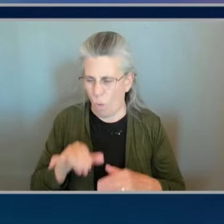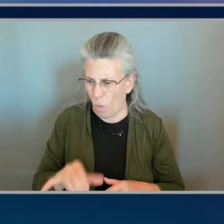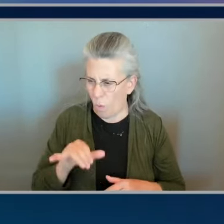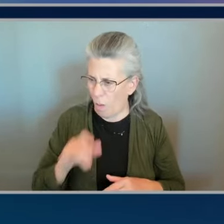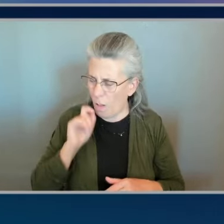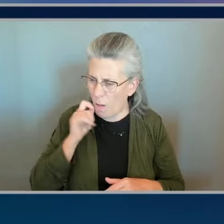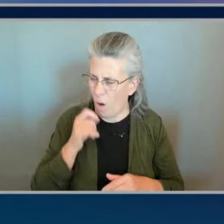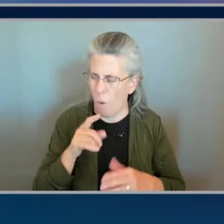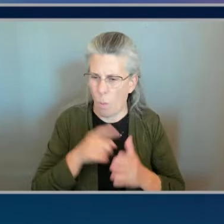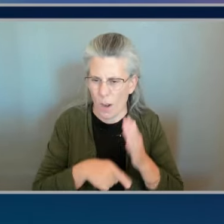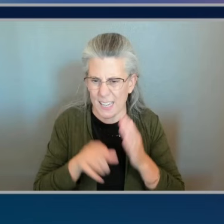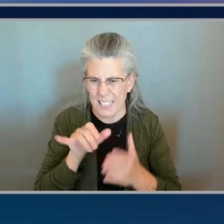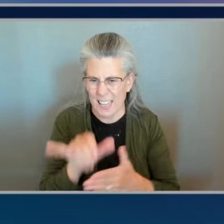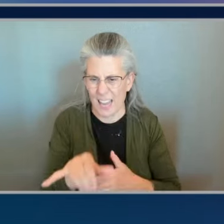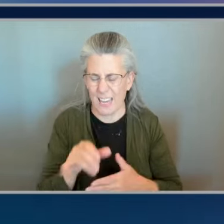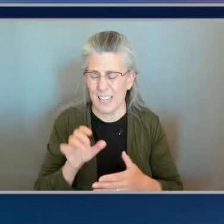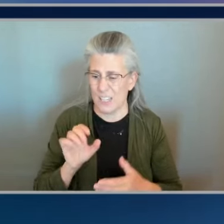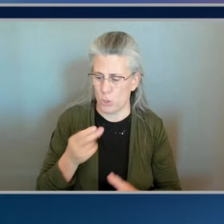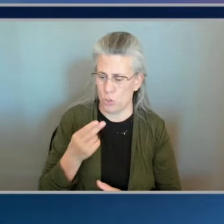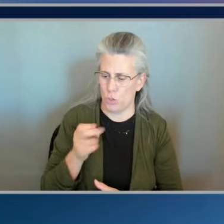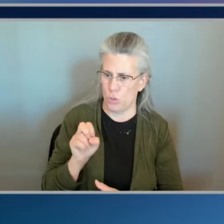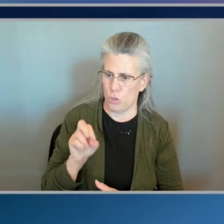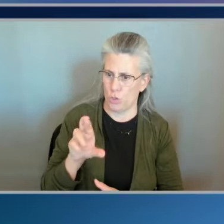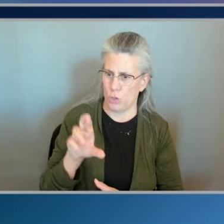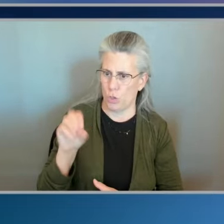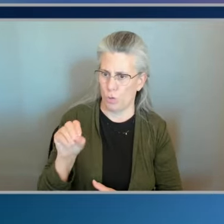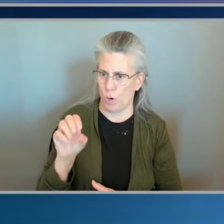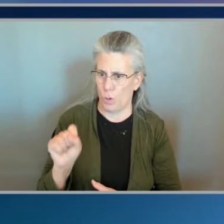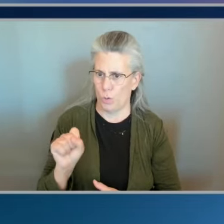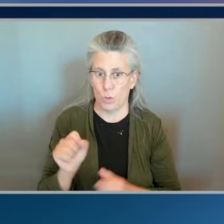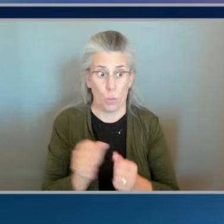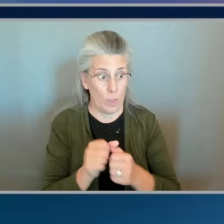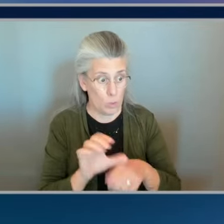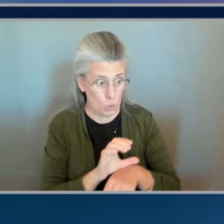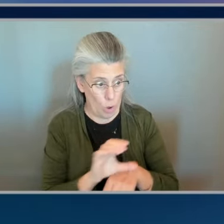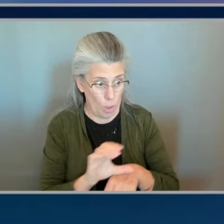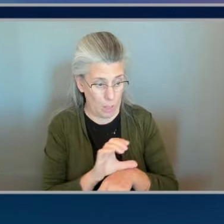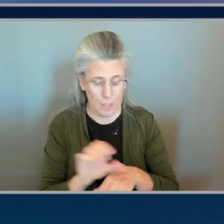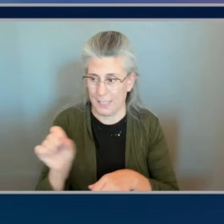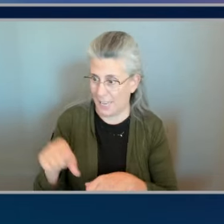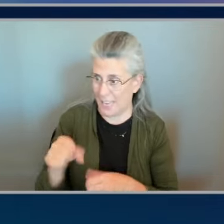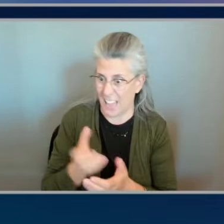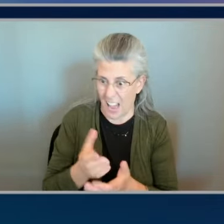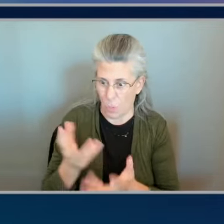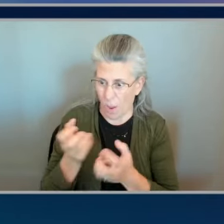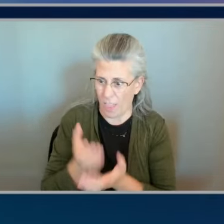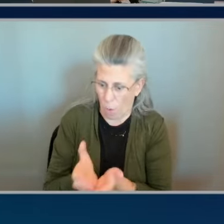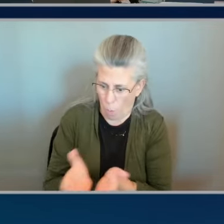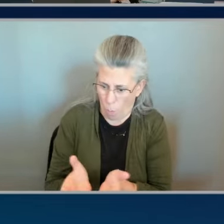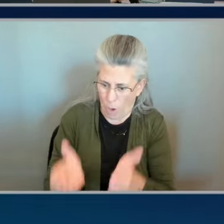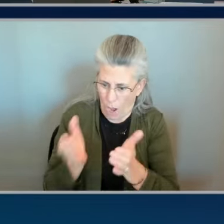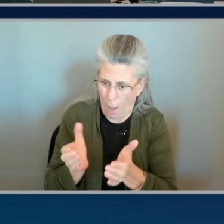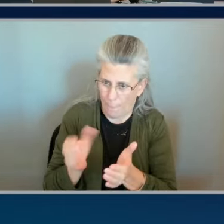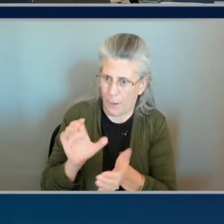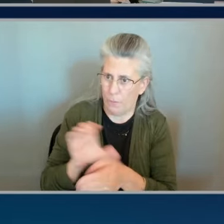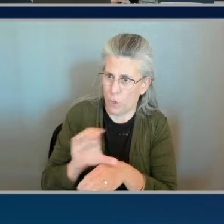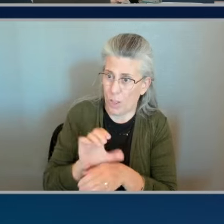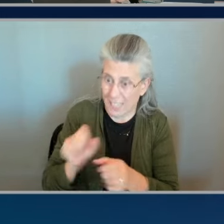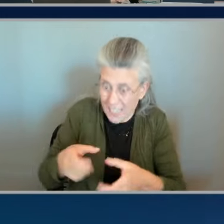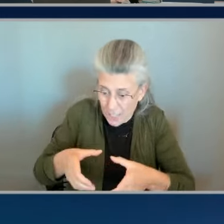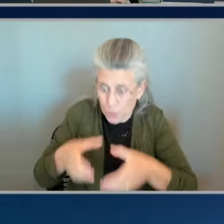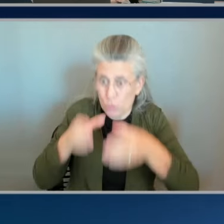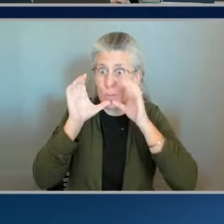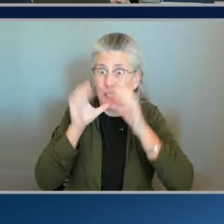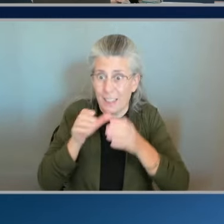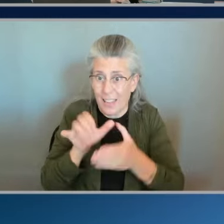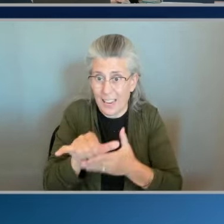churros are those churros dipped in chocolate and that's a whole cup of chocolate that is can i just drink the chocolate doesn't it make you want to